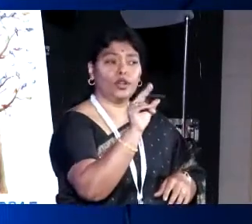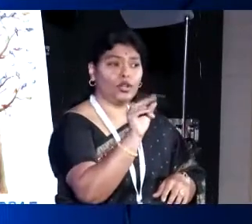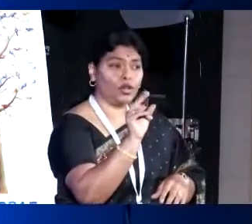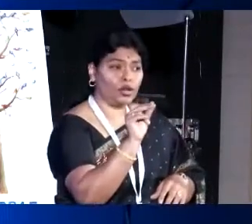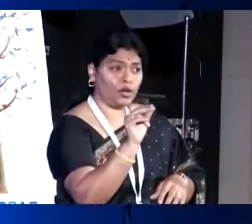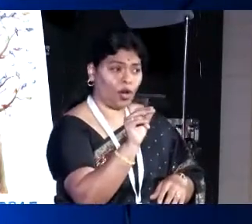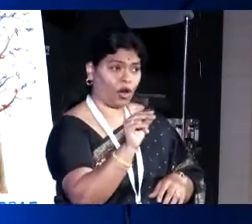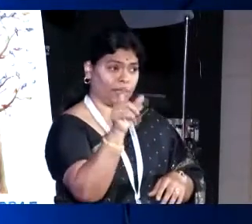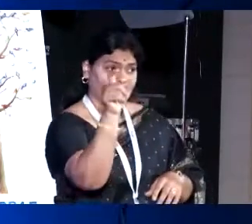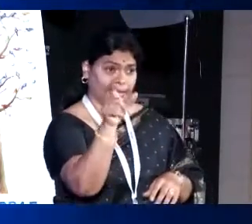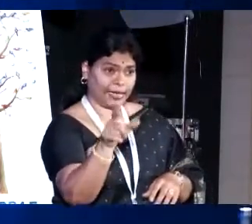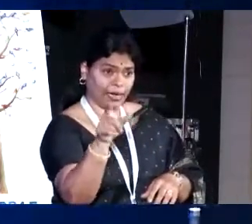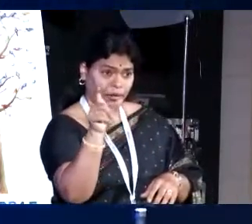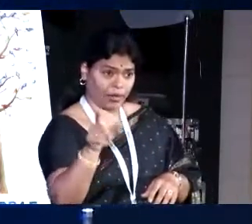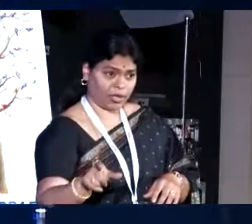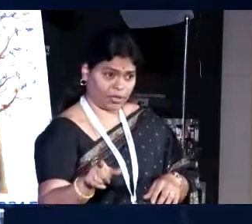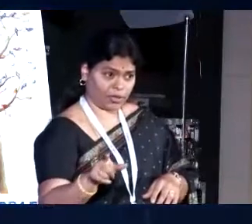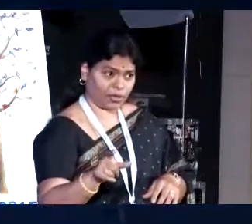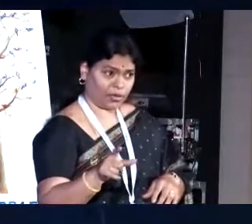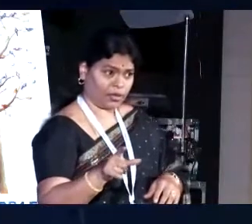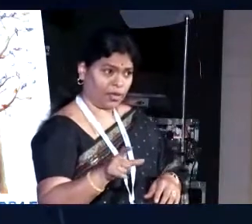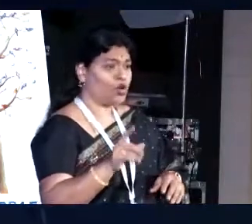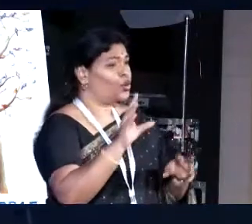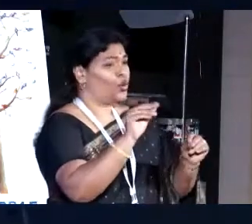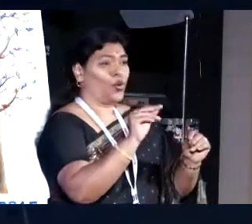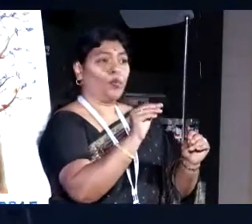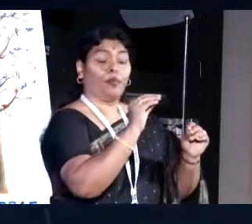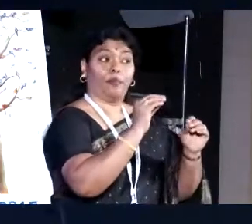was available in India, no problem statement, no solution.